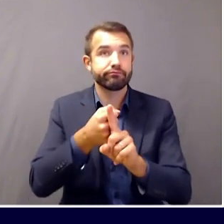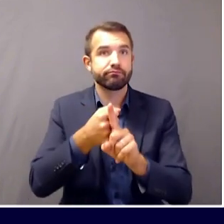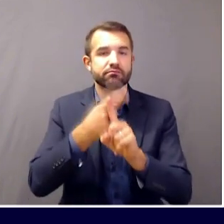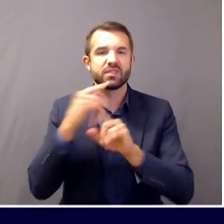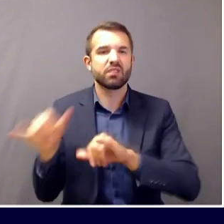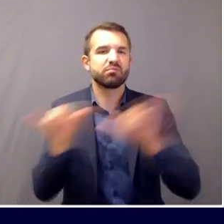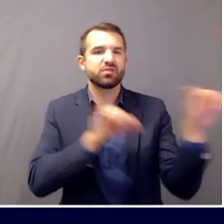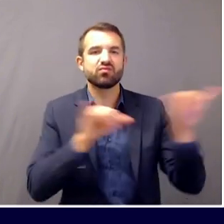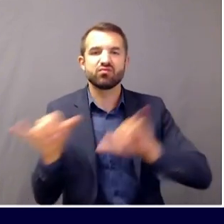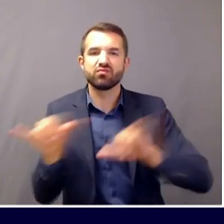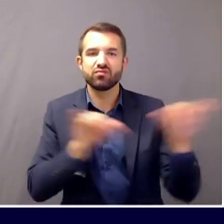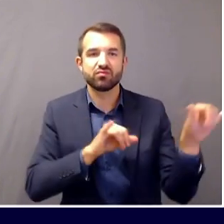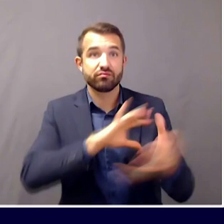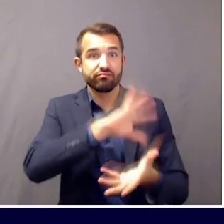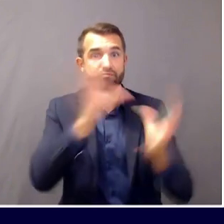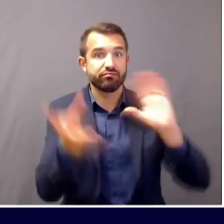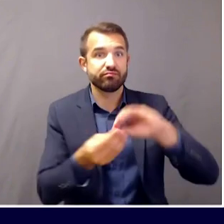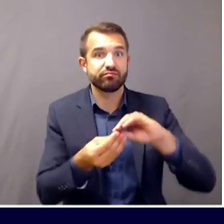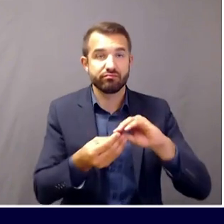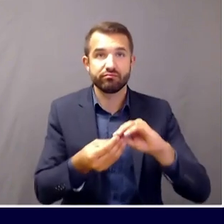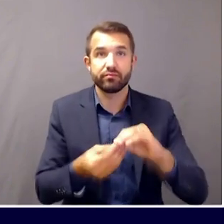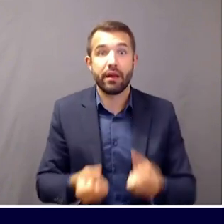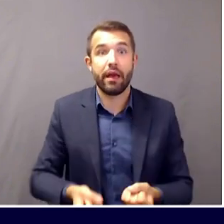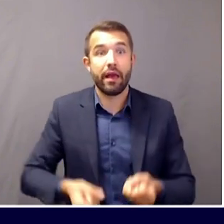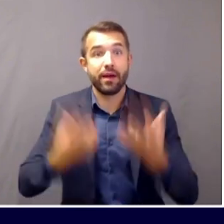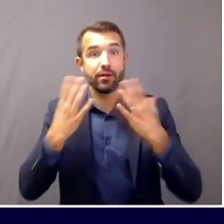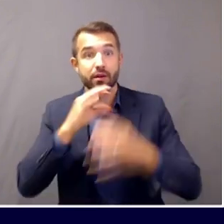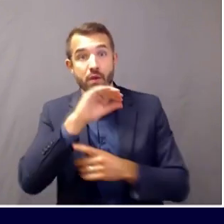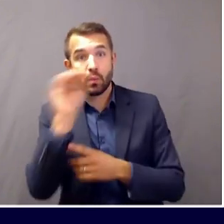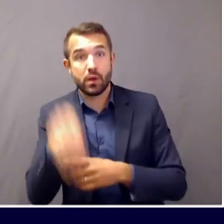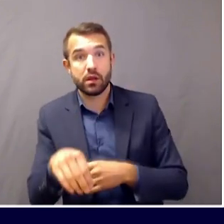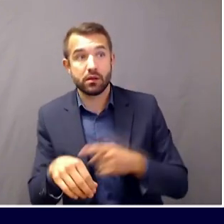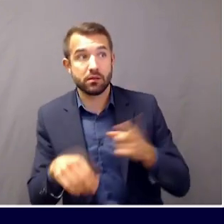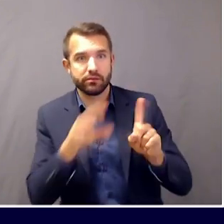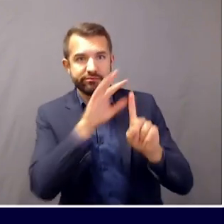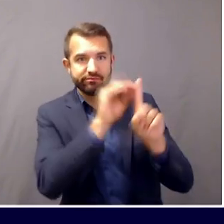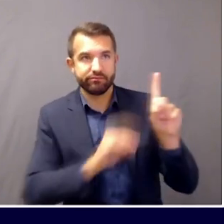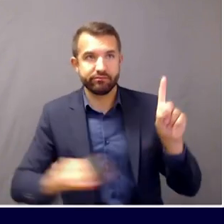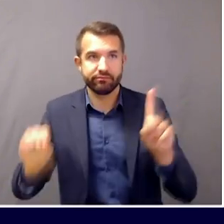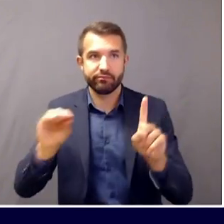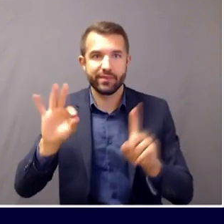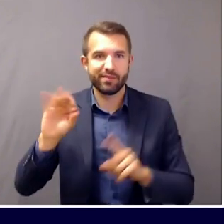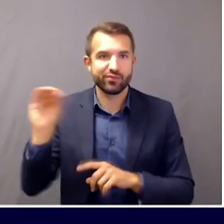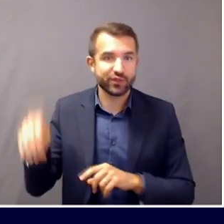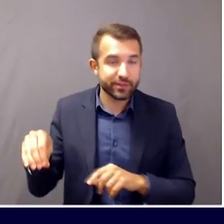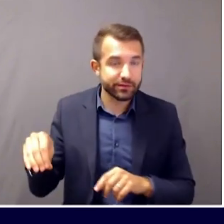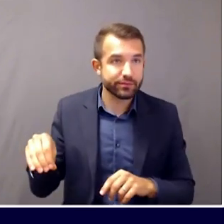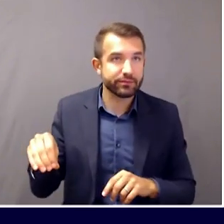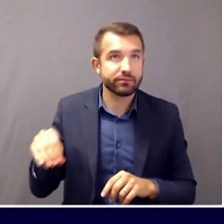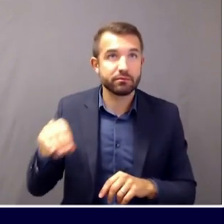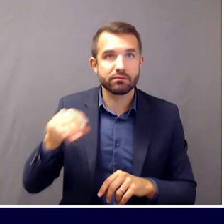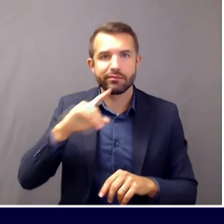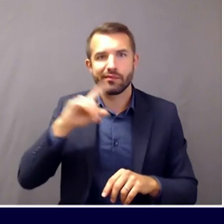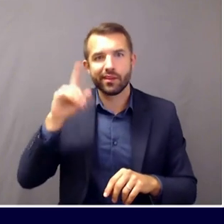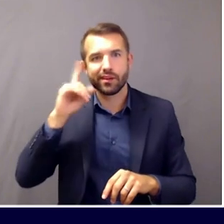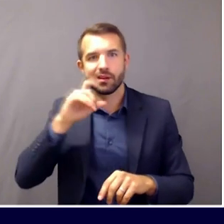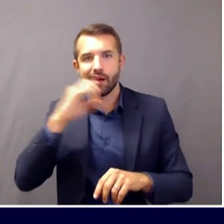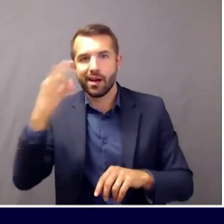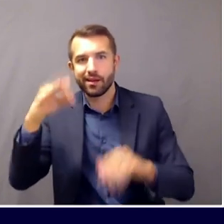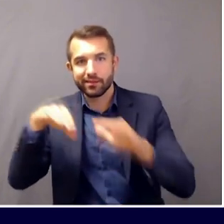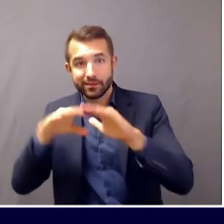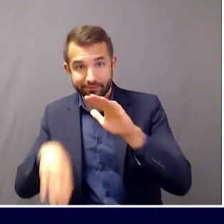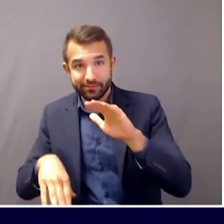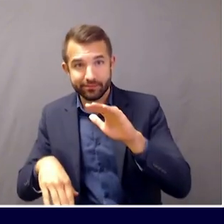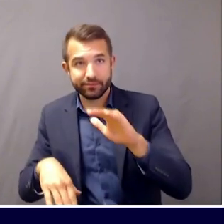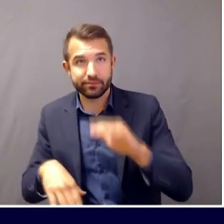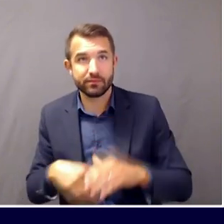they do tend to be children age 10 to 19, fewer rates of children under the age of 10. You know,